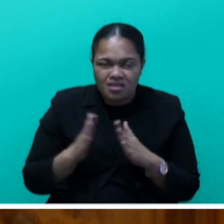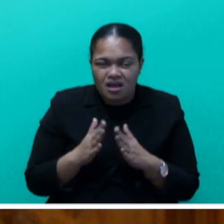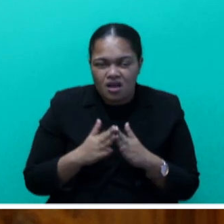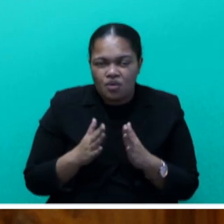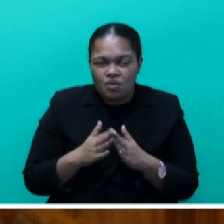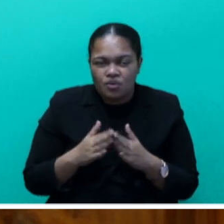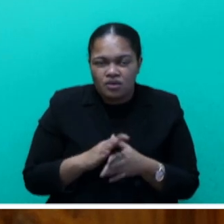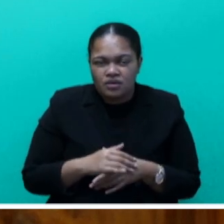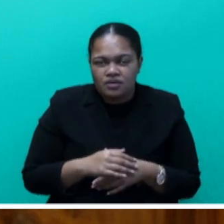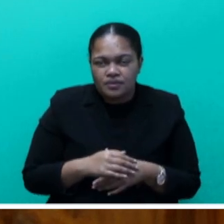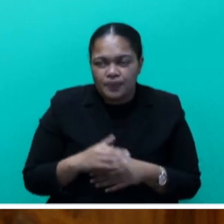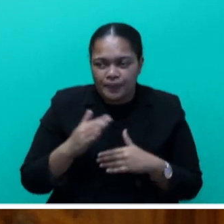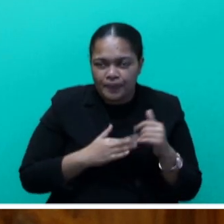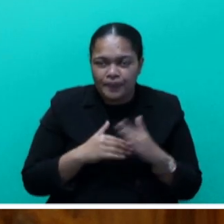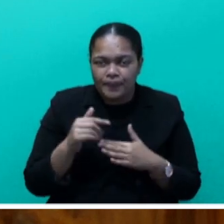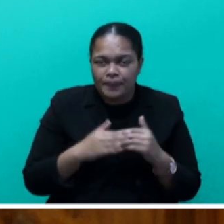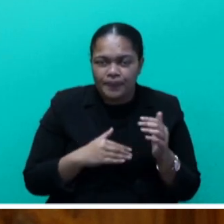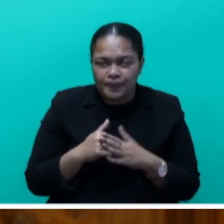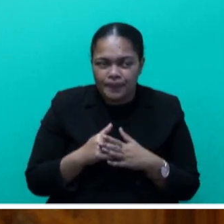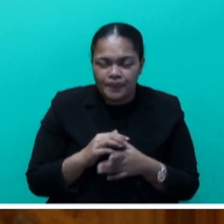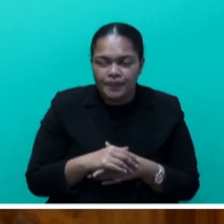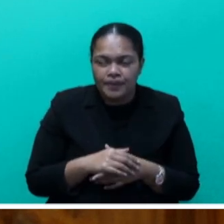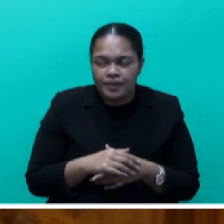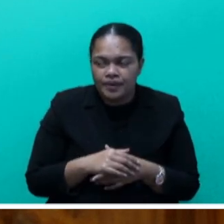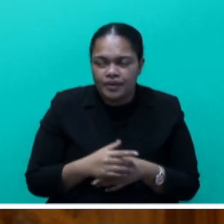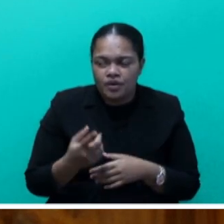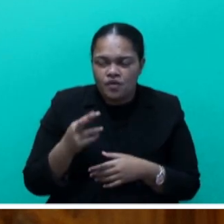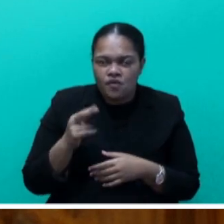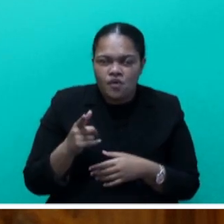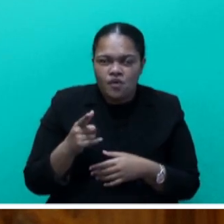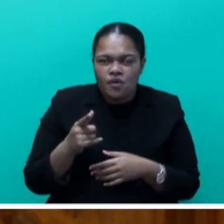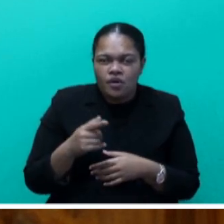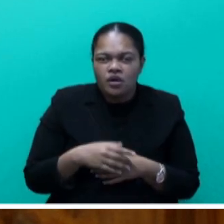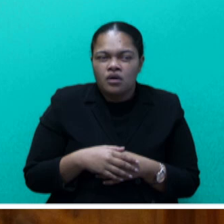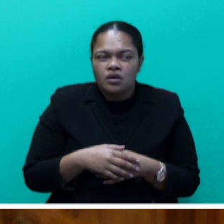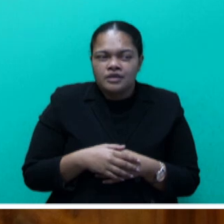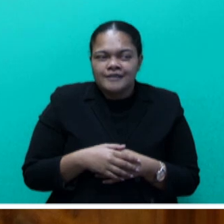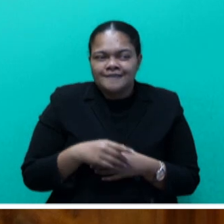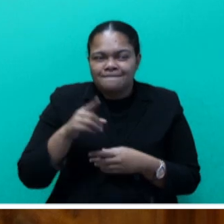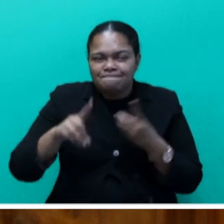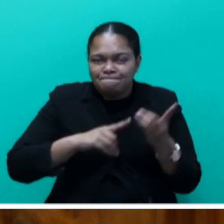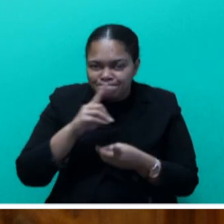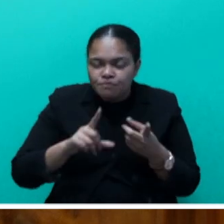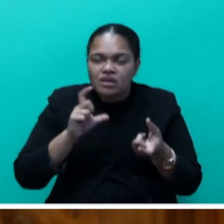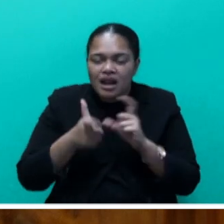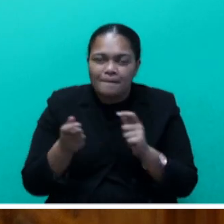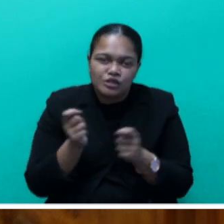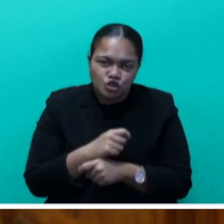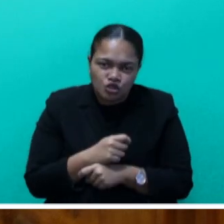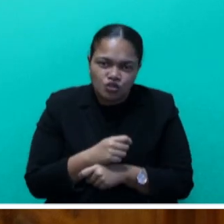houses and buildings have suffered greatly over the year due to the disaster and climate change